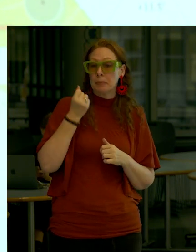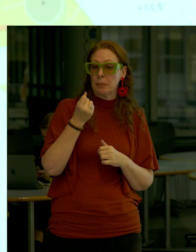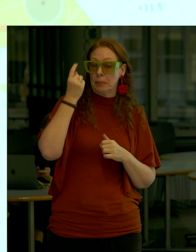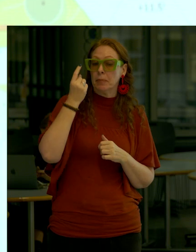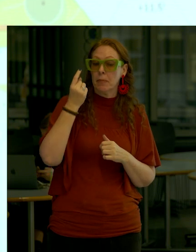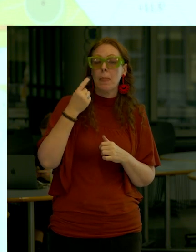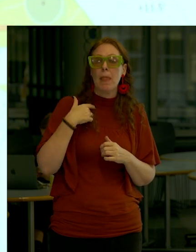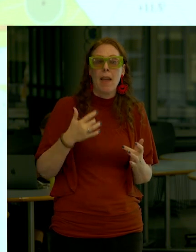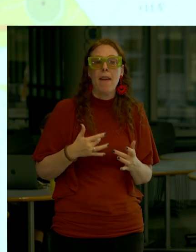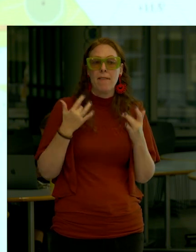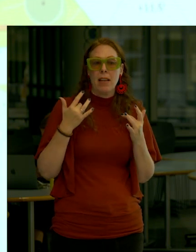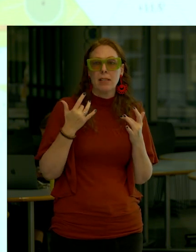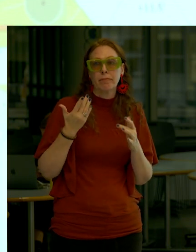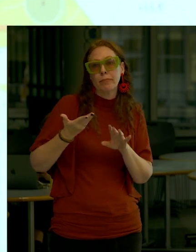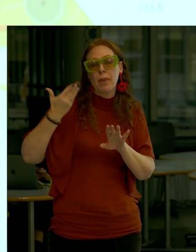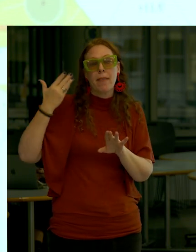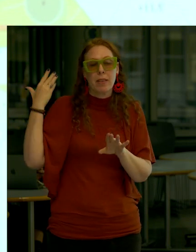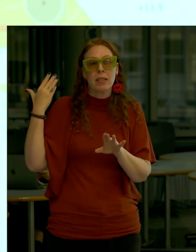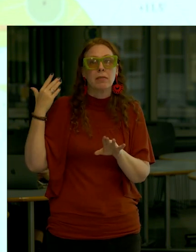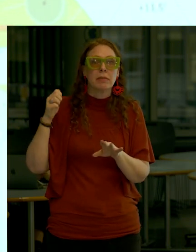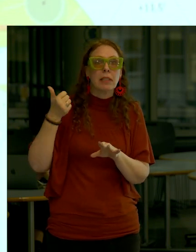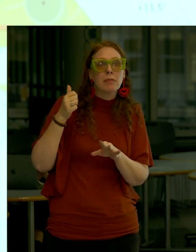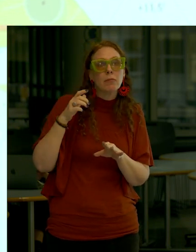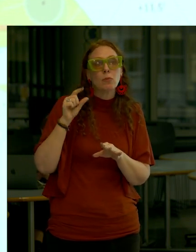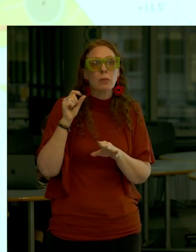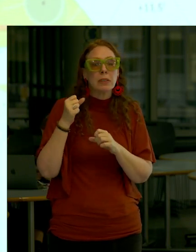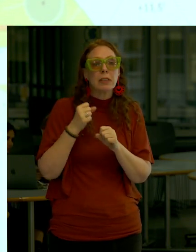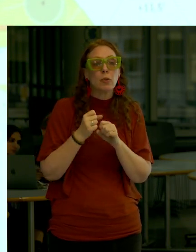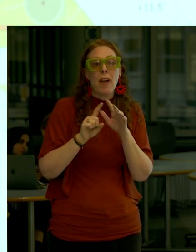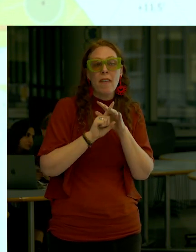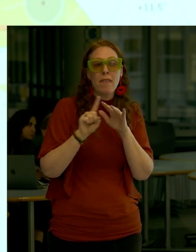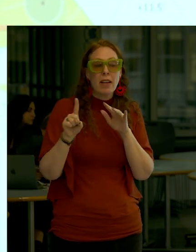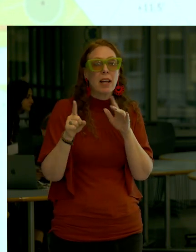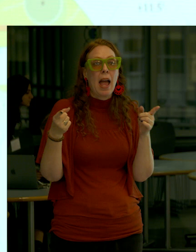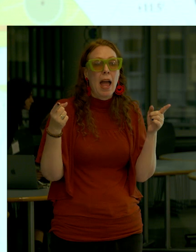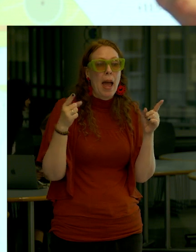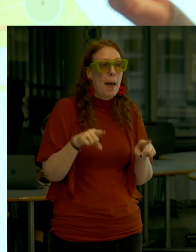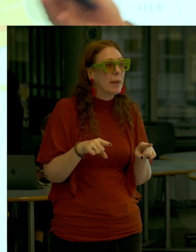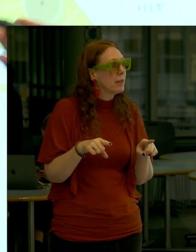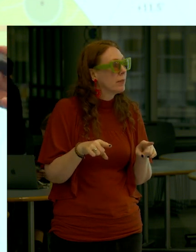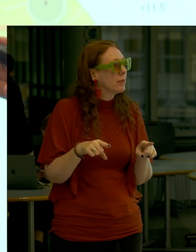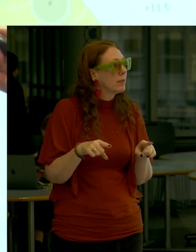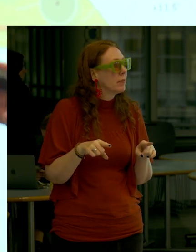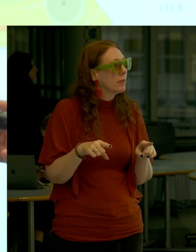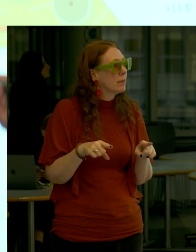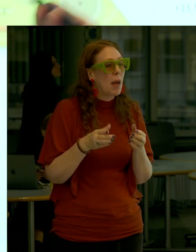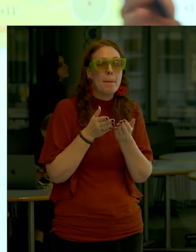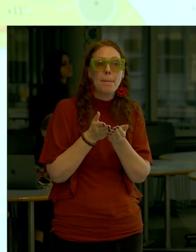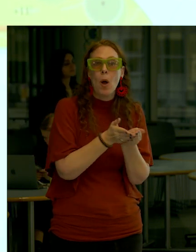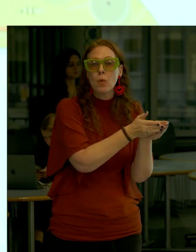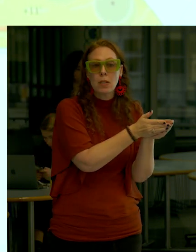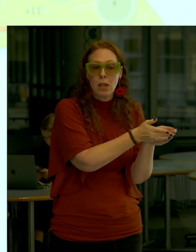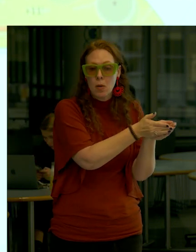there were events over the past decades where evacuation was performed by boats